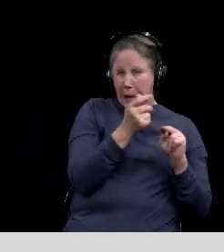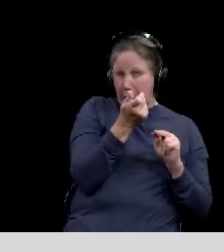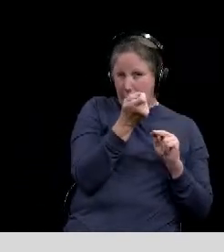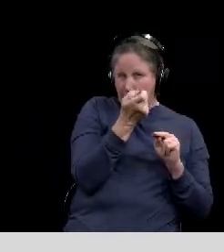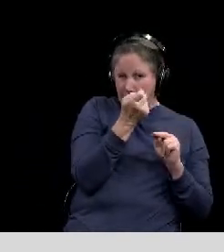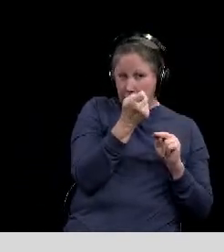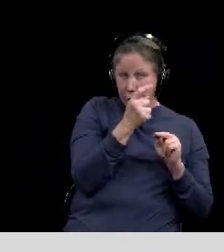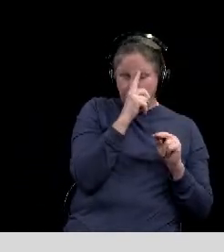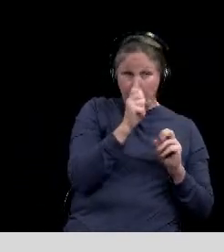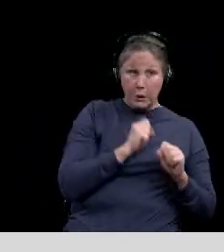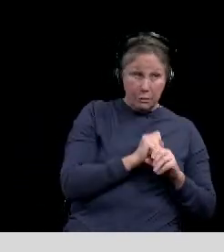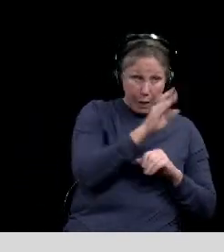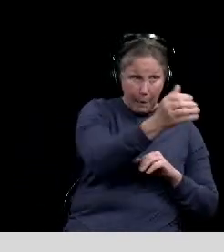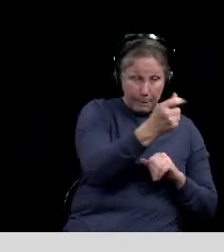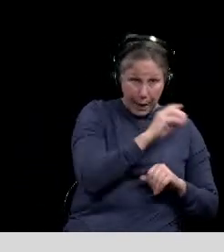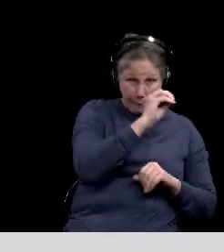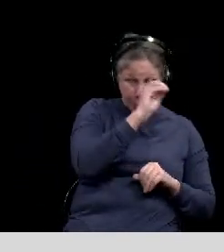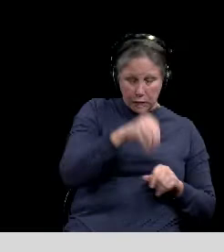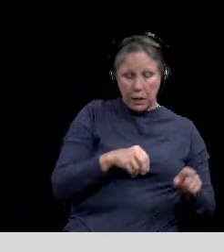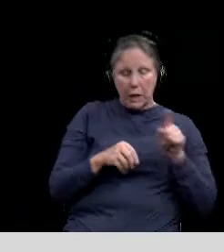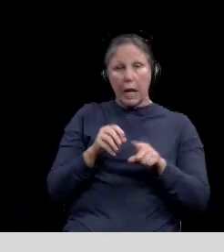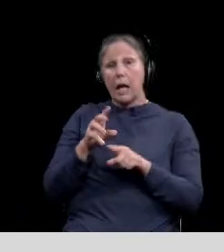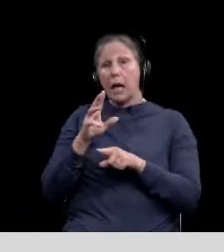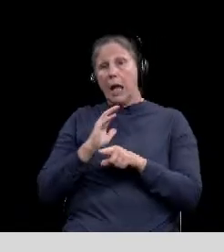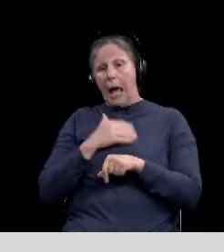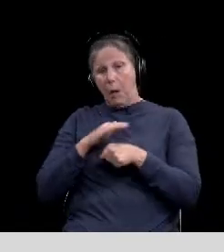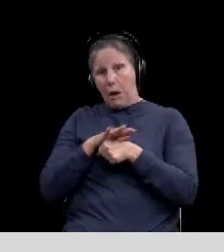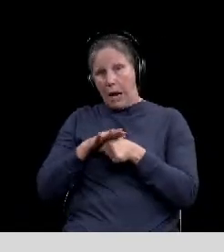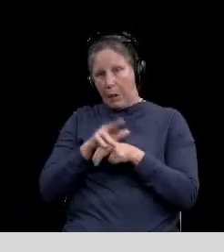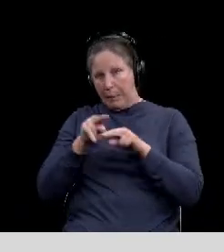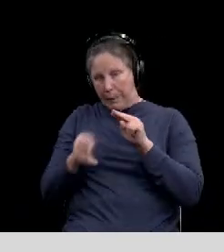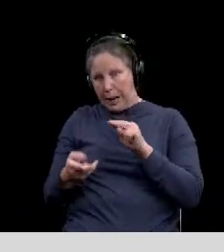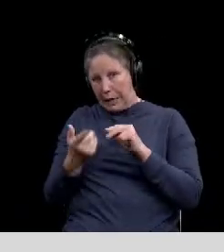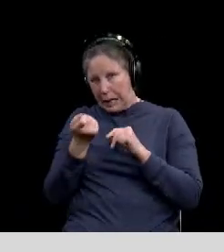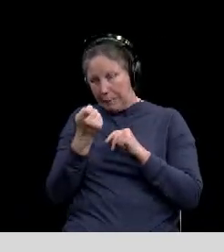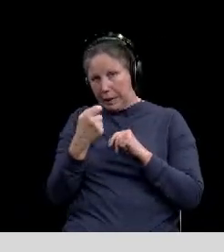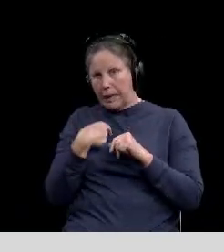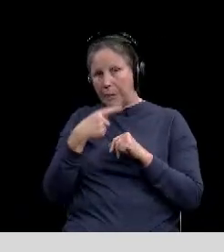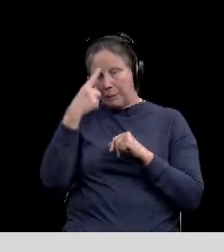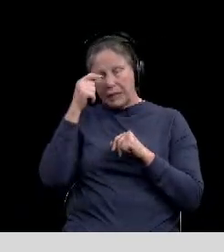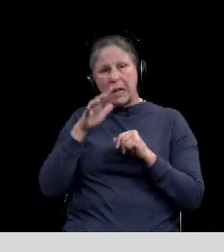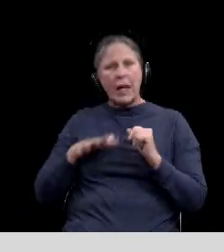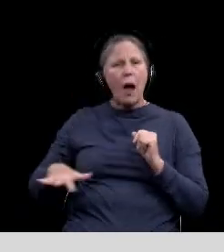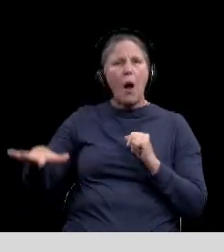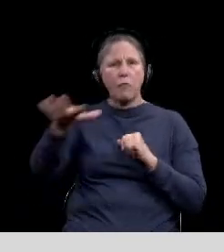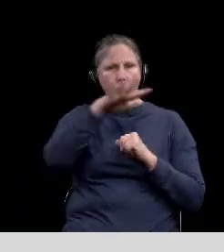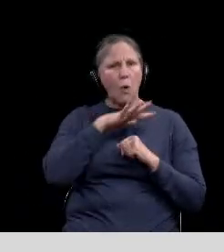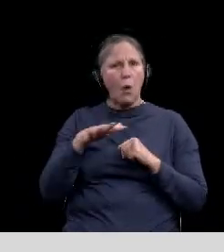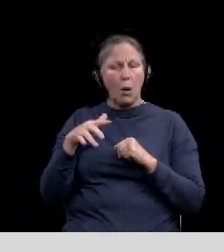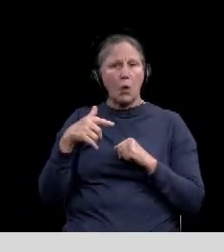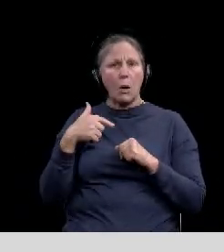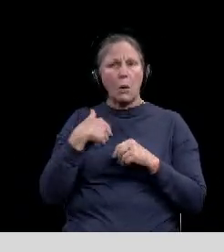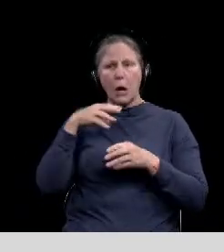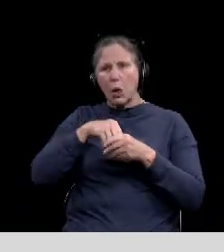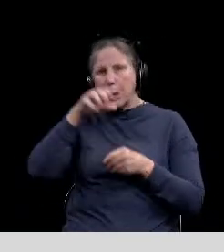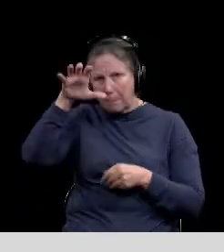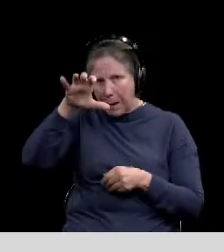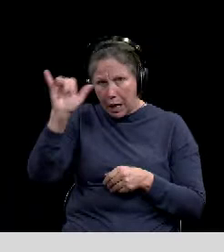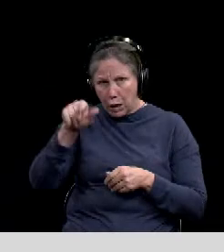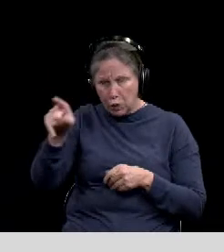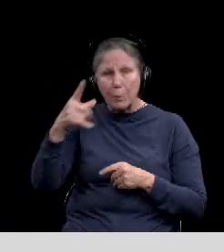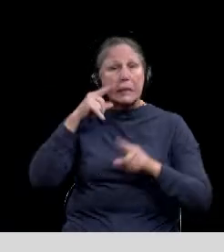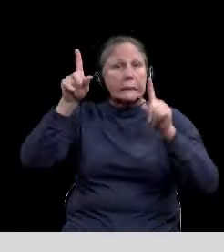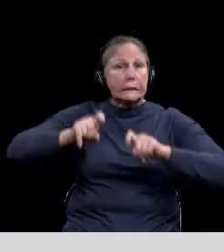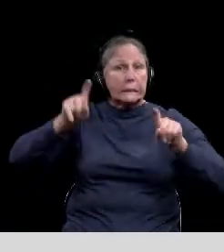bit in its positivity rate. McClendon County has gone down a little bit. I suspect that we are countywide overall, including Baylor, testing more,